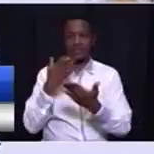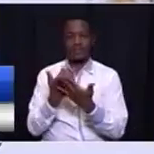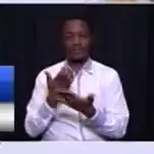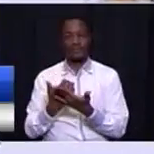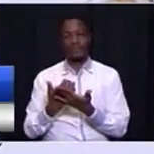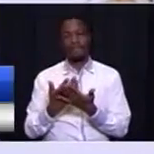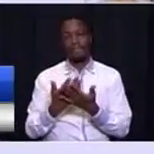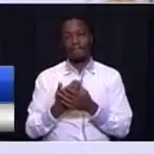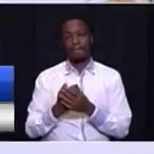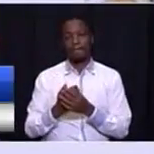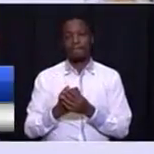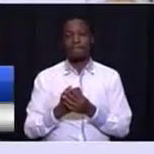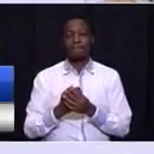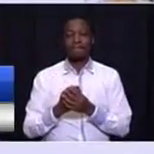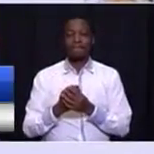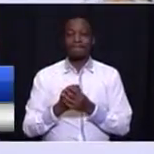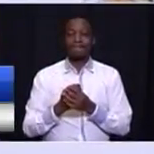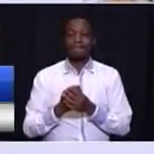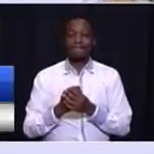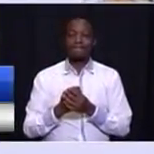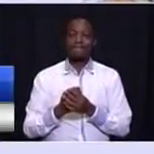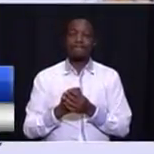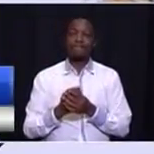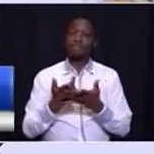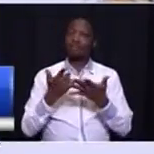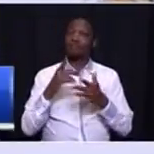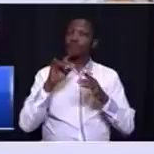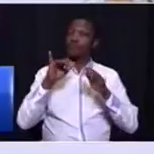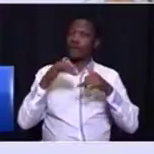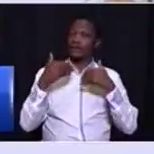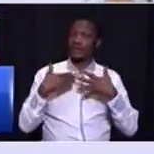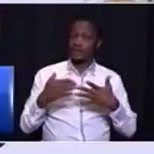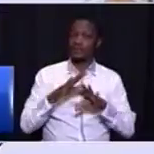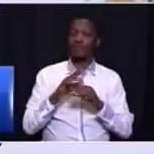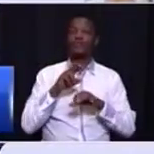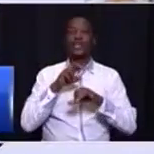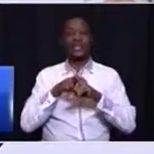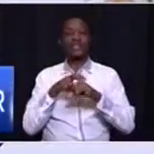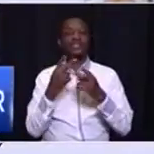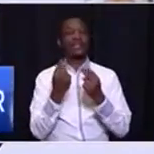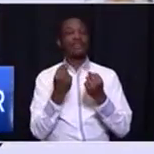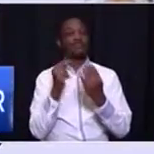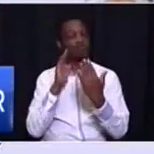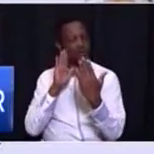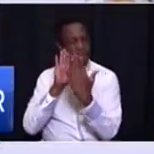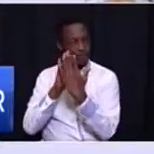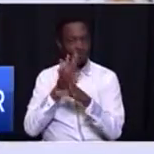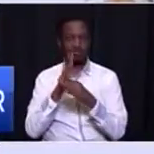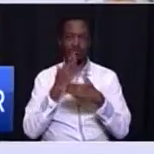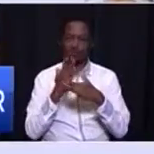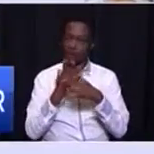So, I want to restate, we need a new approach to dealing with artisanal mining.